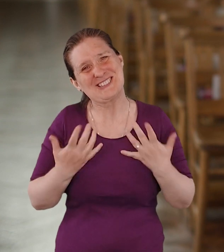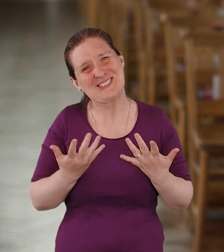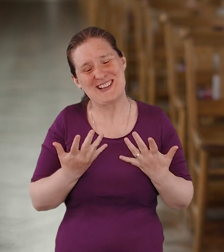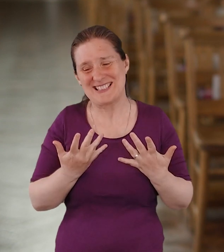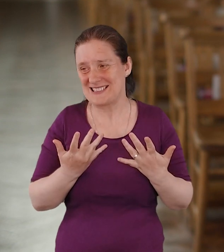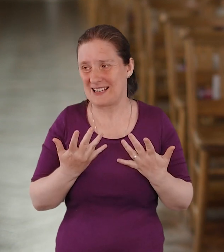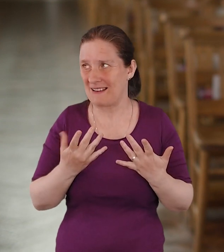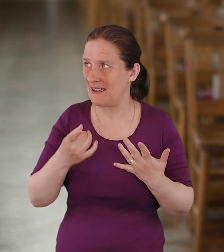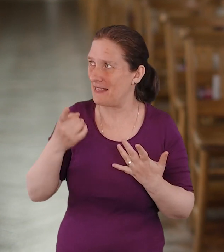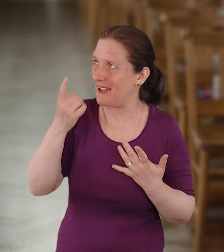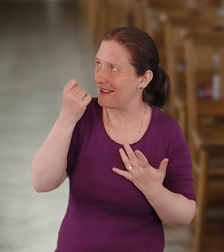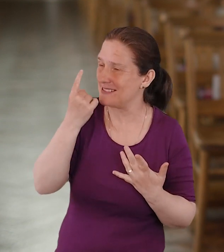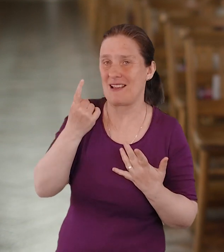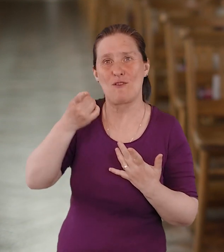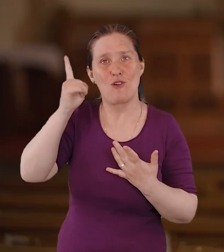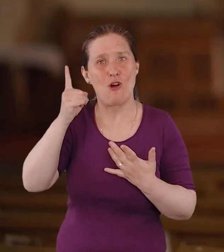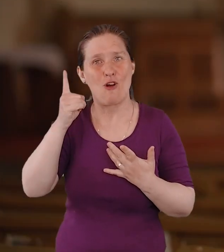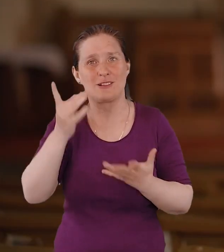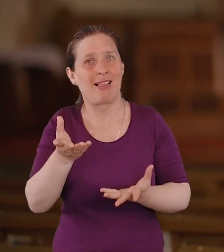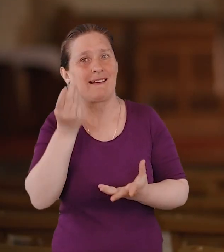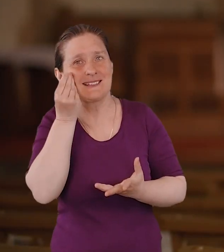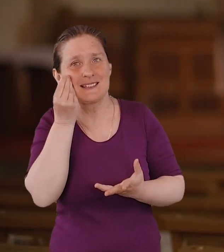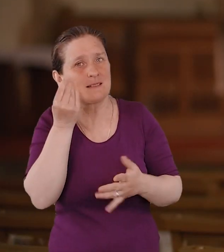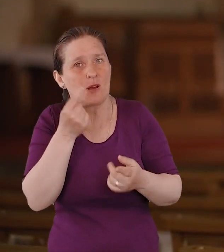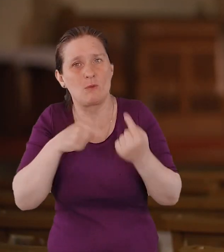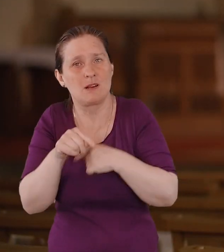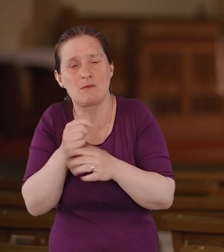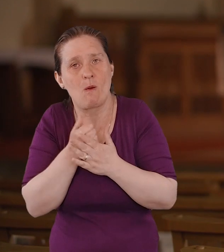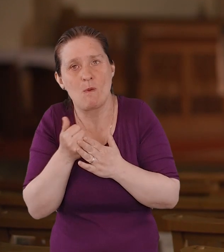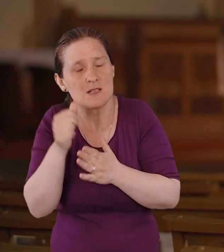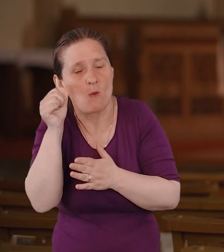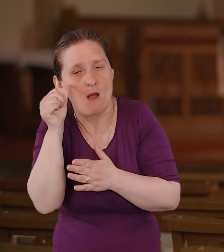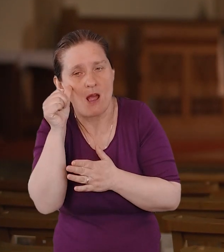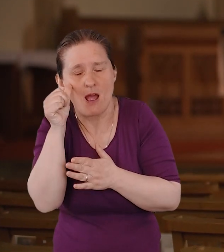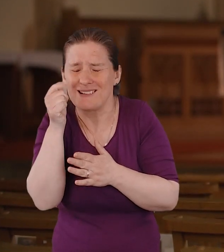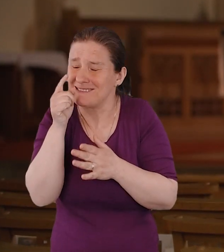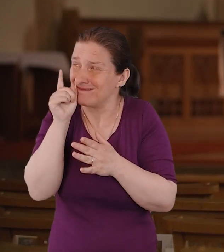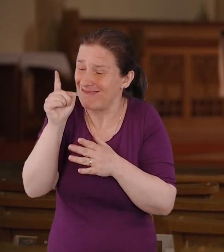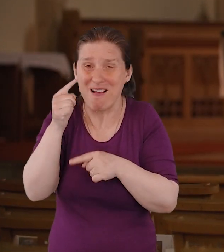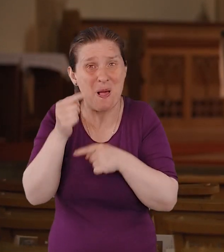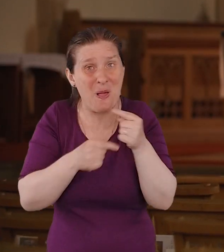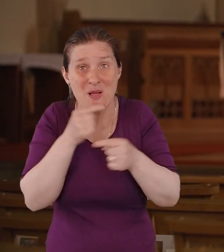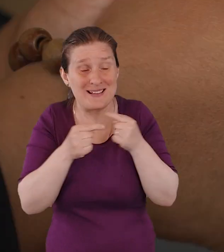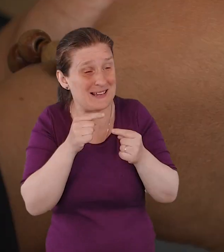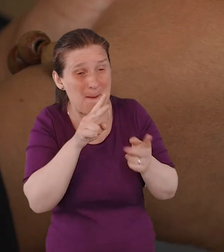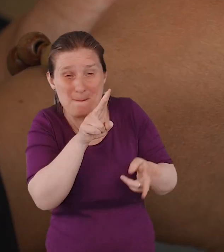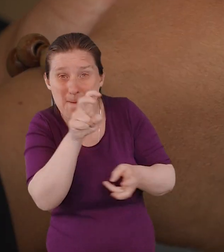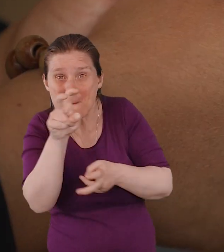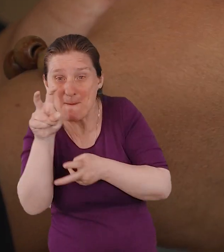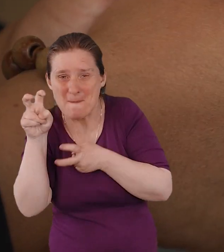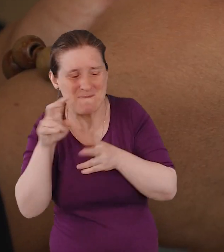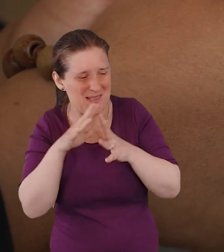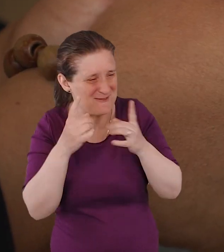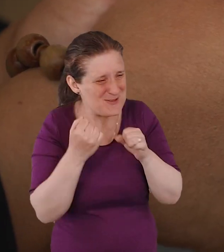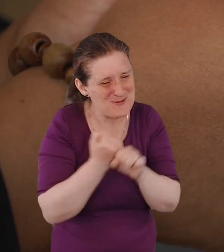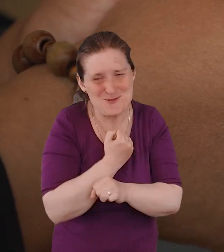aware that he does that. And yet he's always there and he's always listening to everything we say, everything we do,